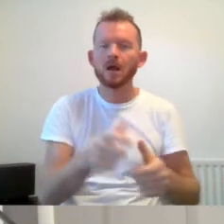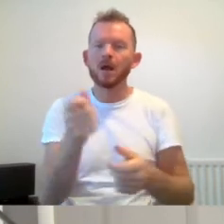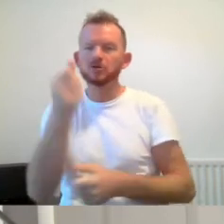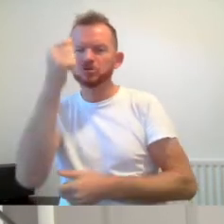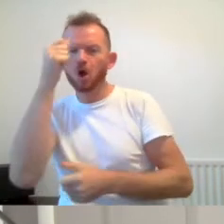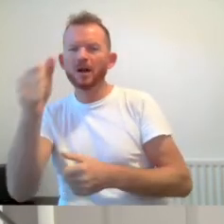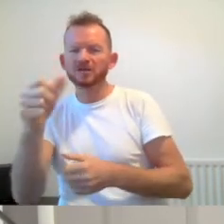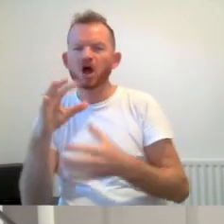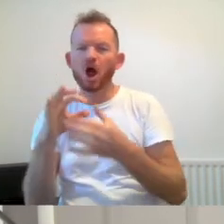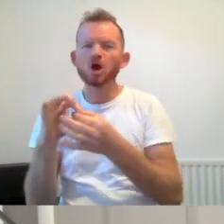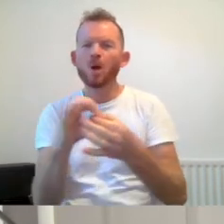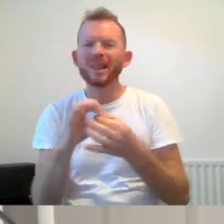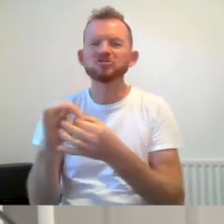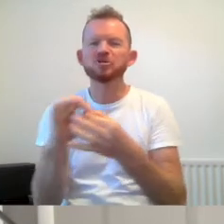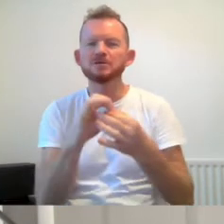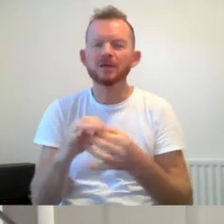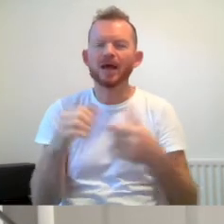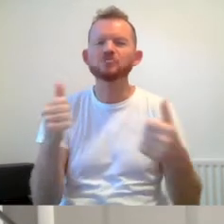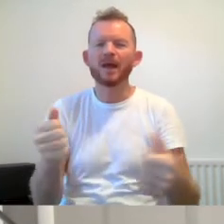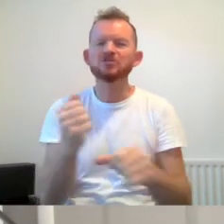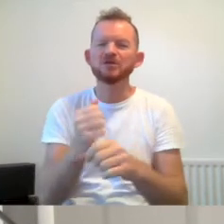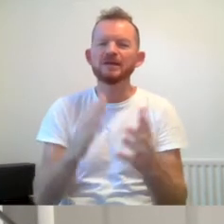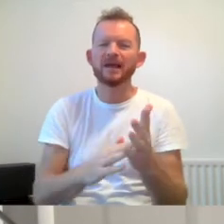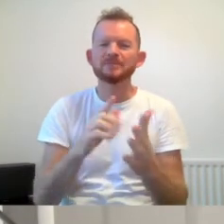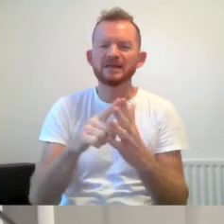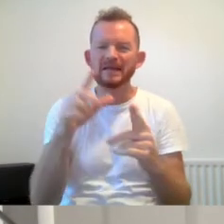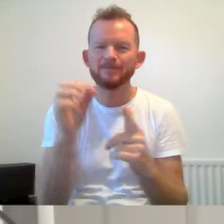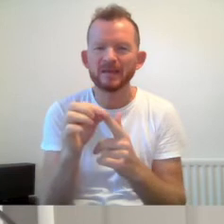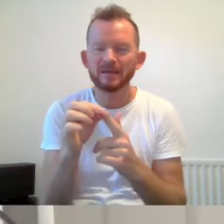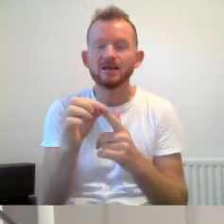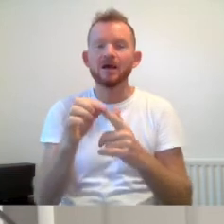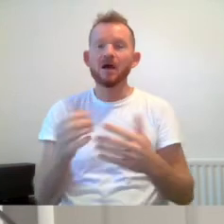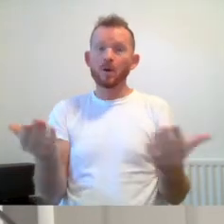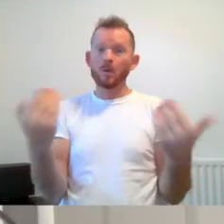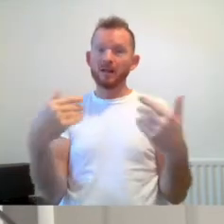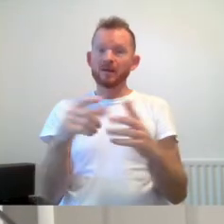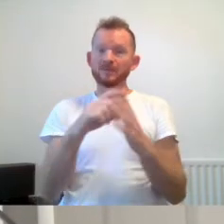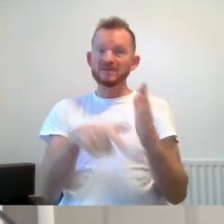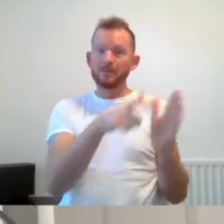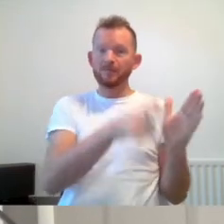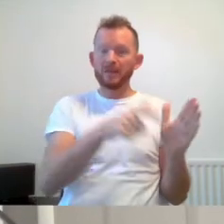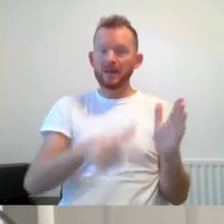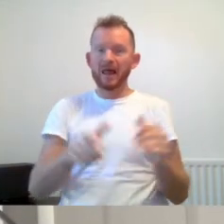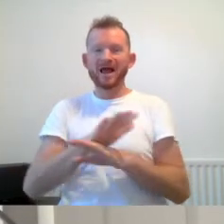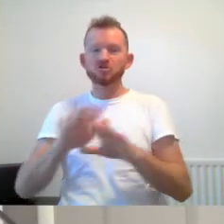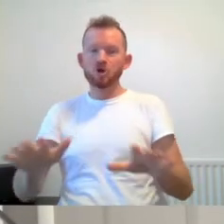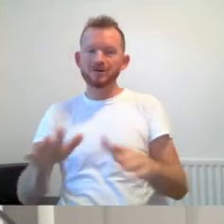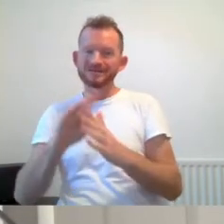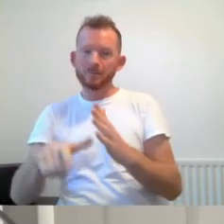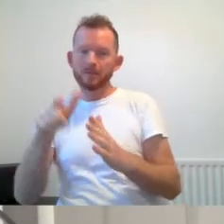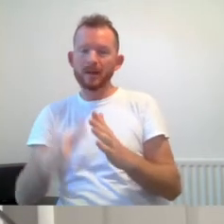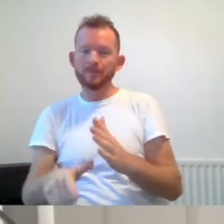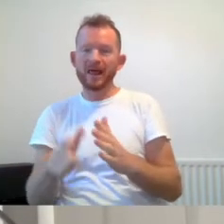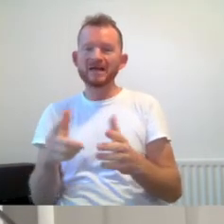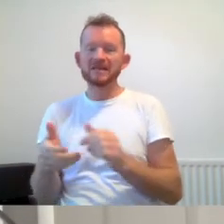as well as GMCDP. We welcome disabled people and non-disabled people as allies and members,